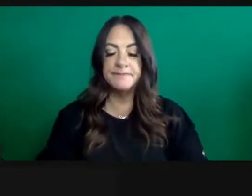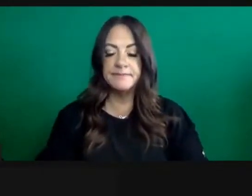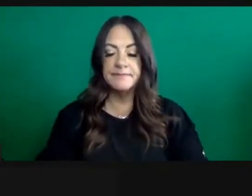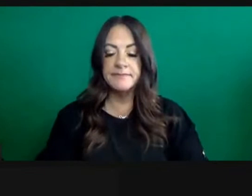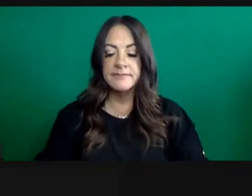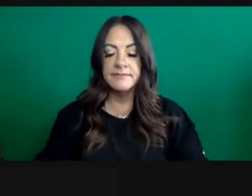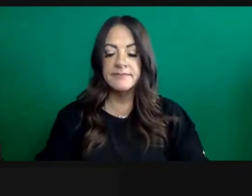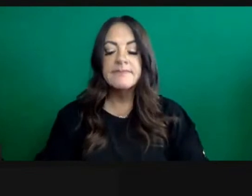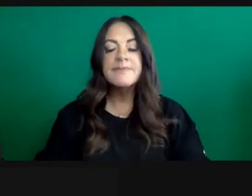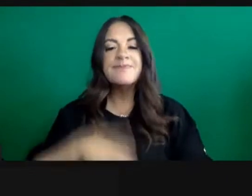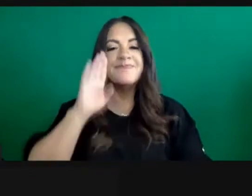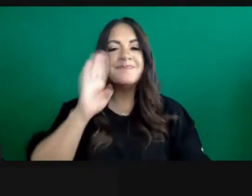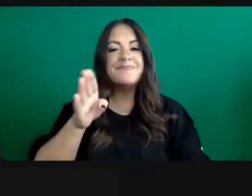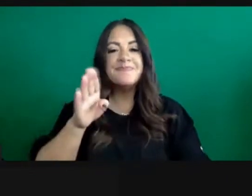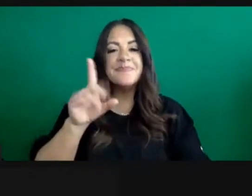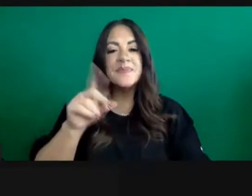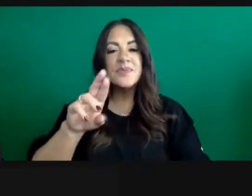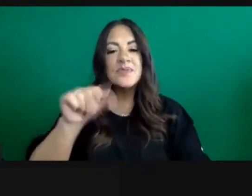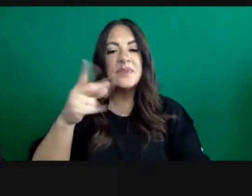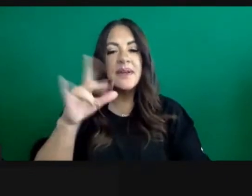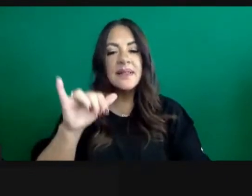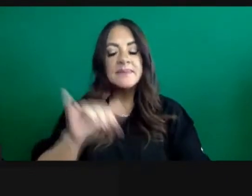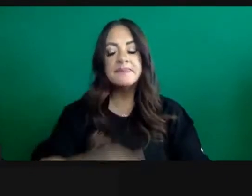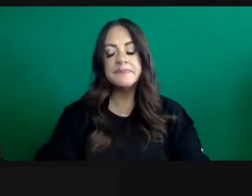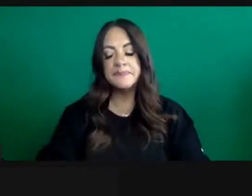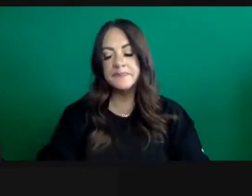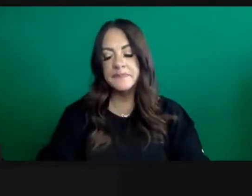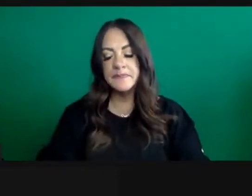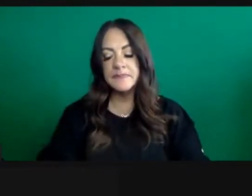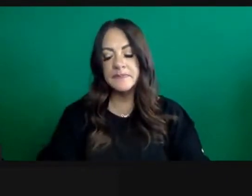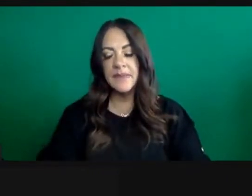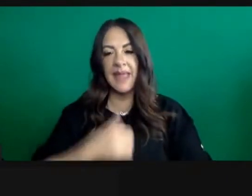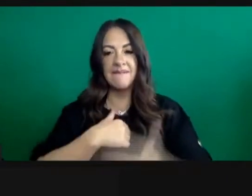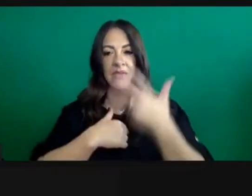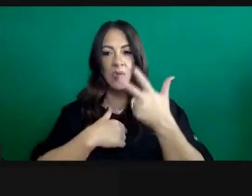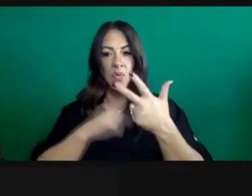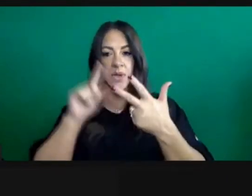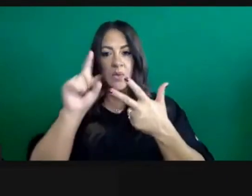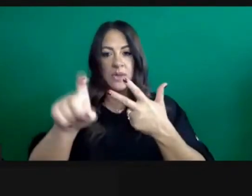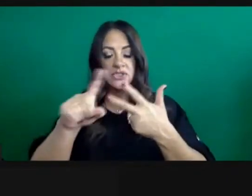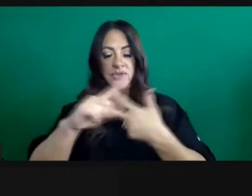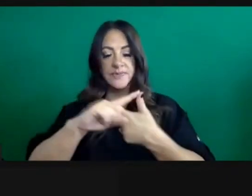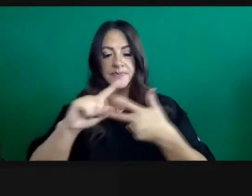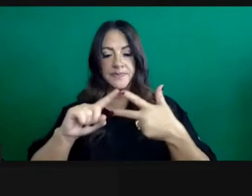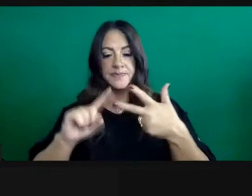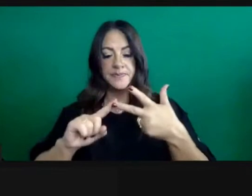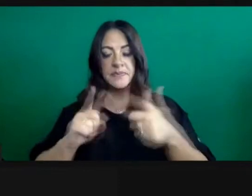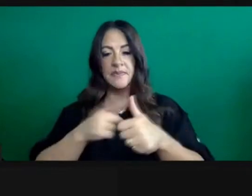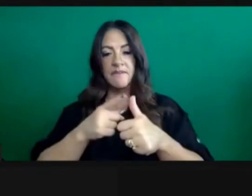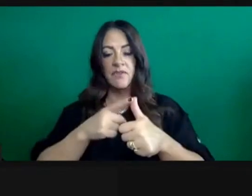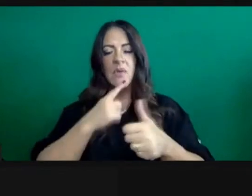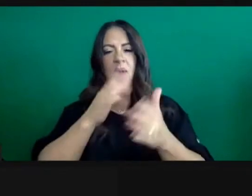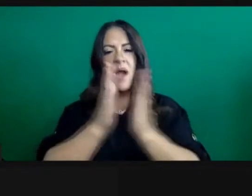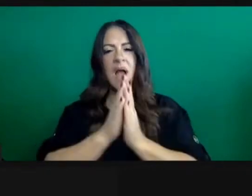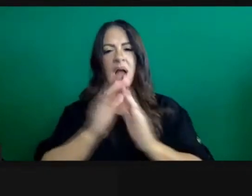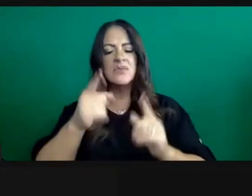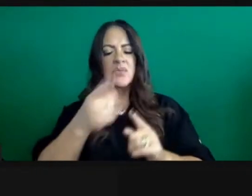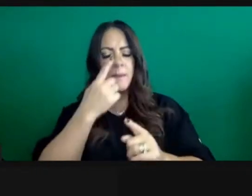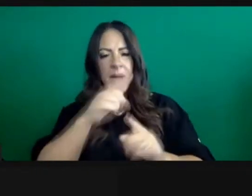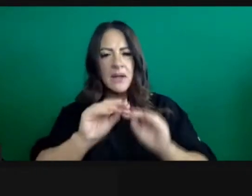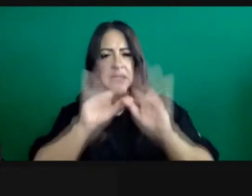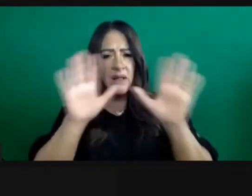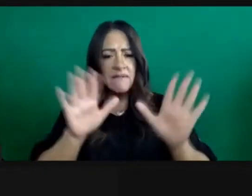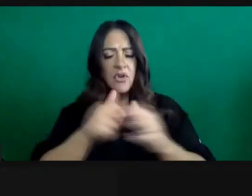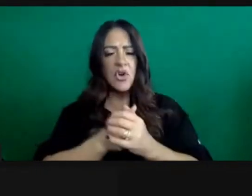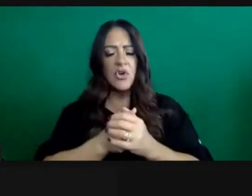Hi, Dr. Galli. Thank you so much for taking our questions. I have three questions. First of all, I just wanted to clarify a